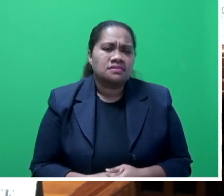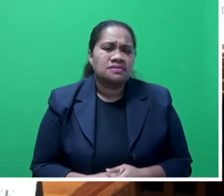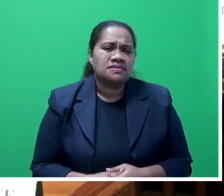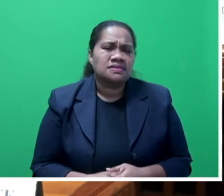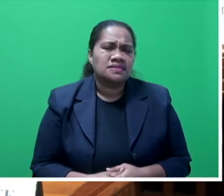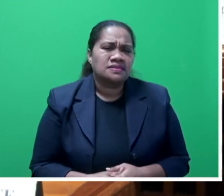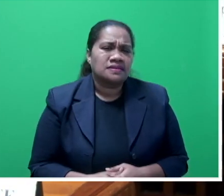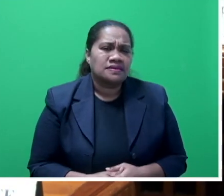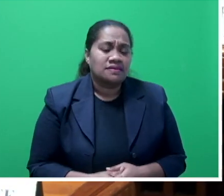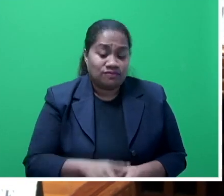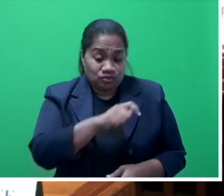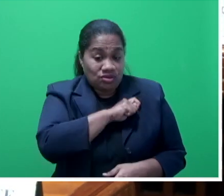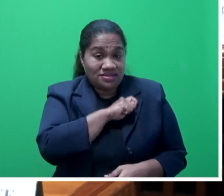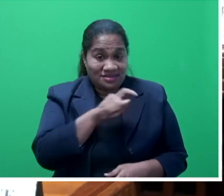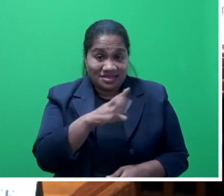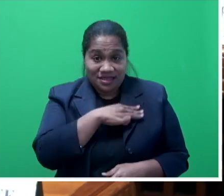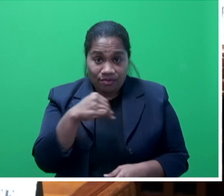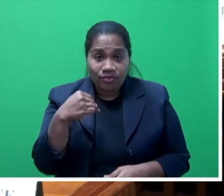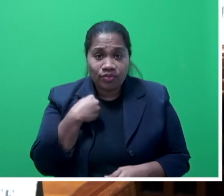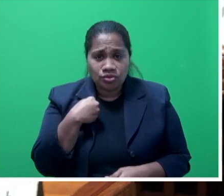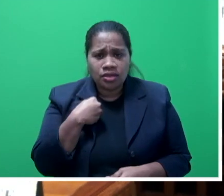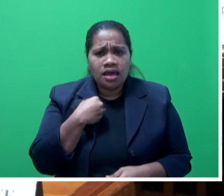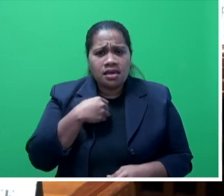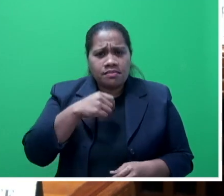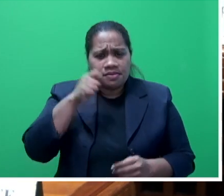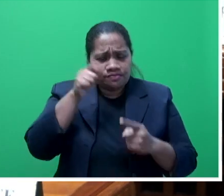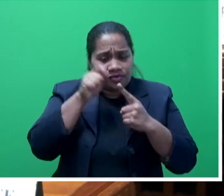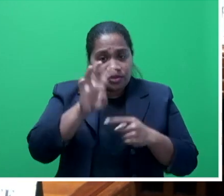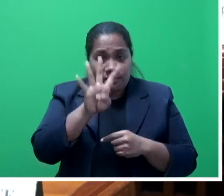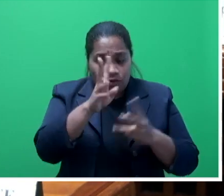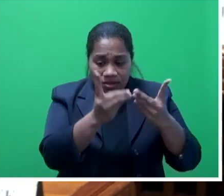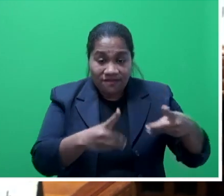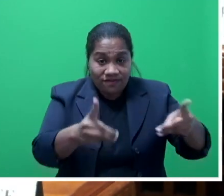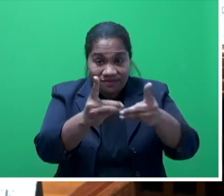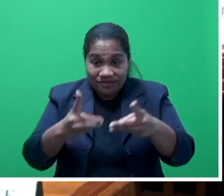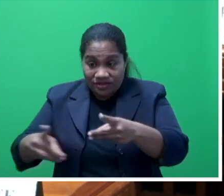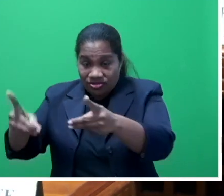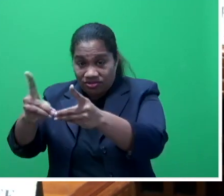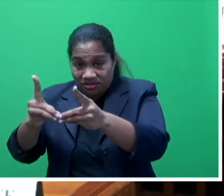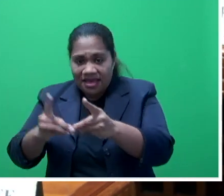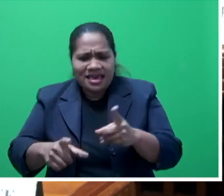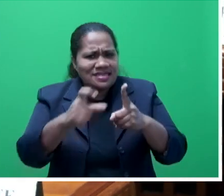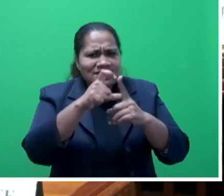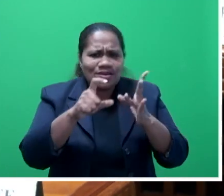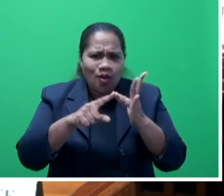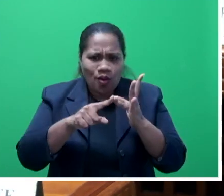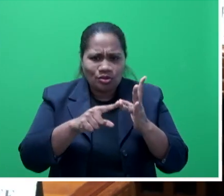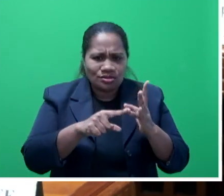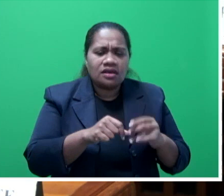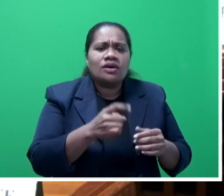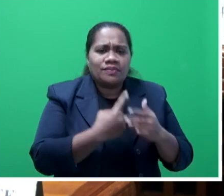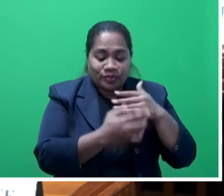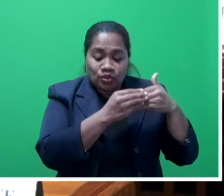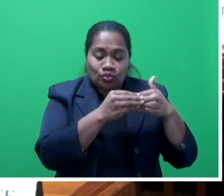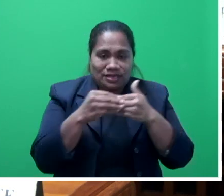ministry and particularly the four divisional commissioners and the provincial administrators and the DOs to lead this